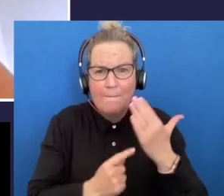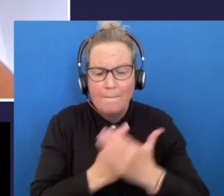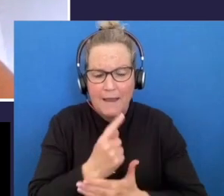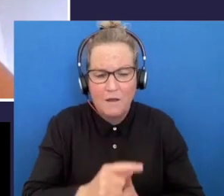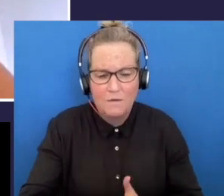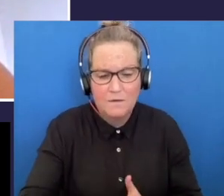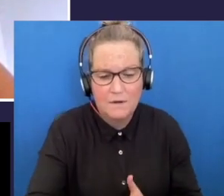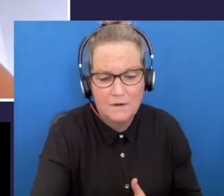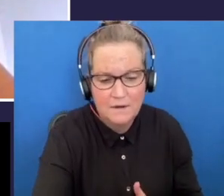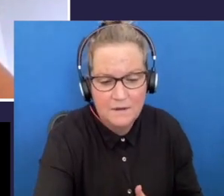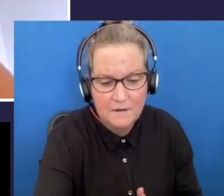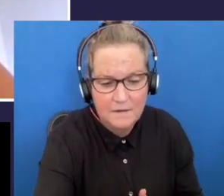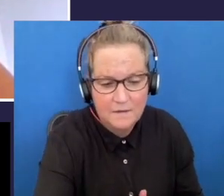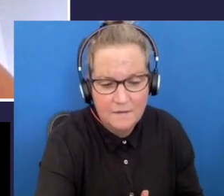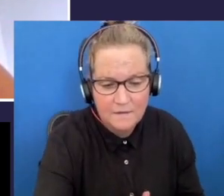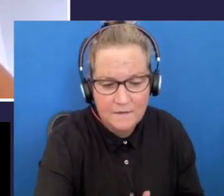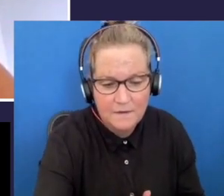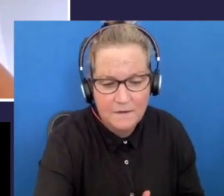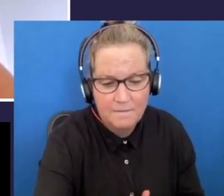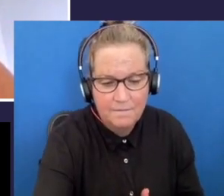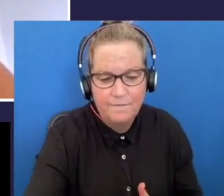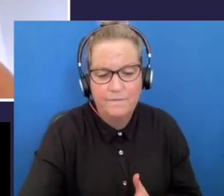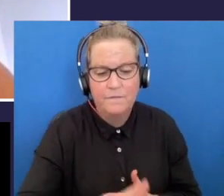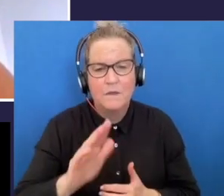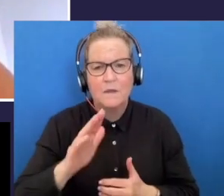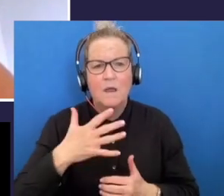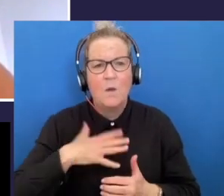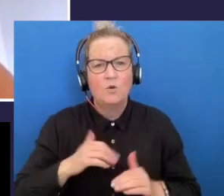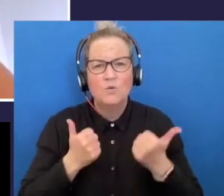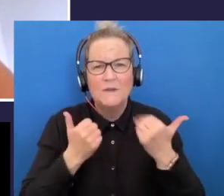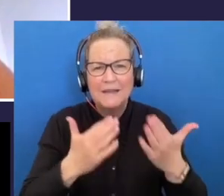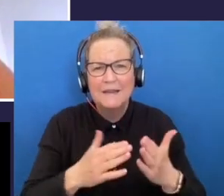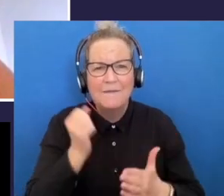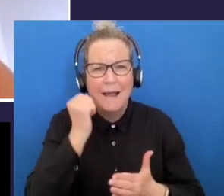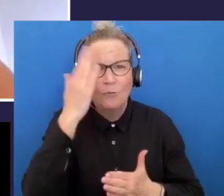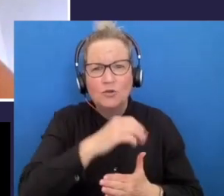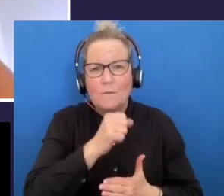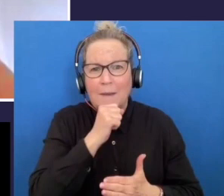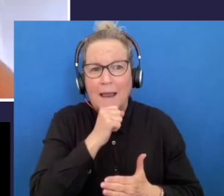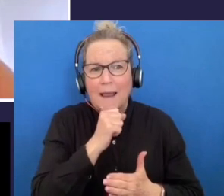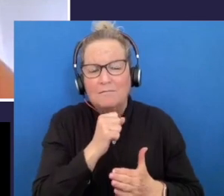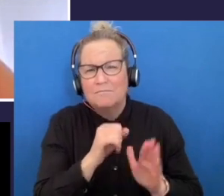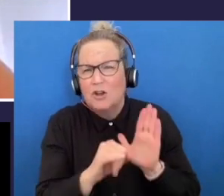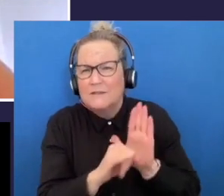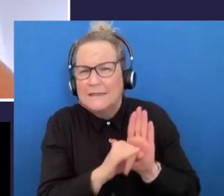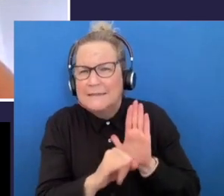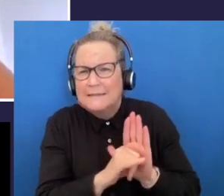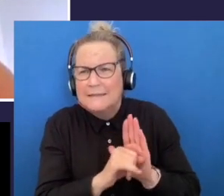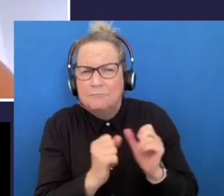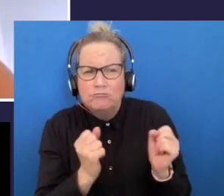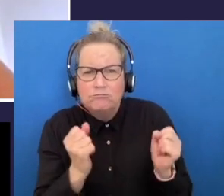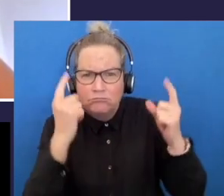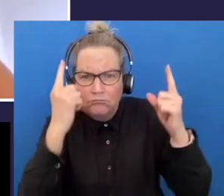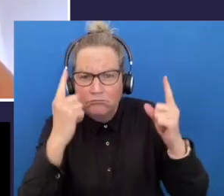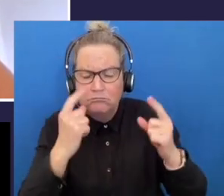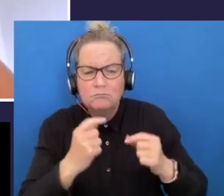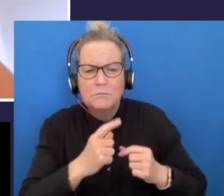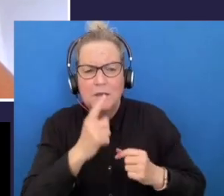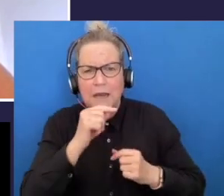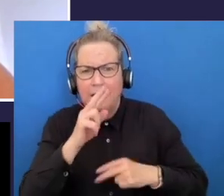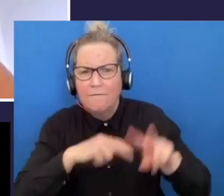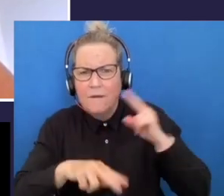is is to give aboriginal men an understanding about identity um evaluation